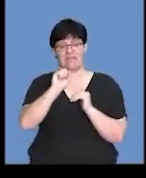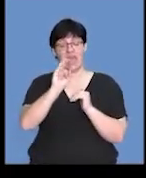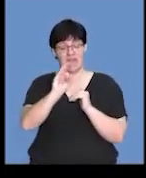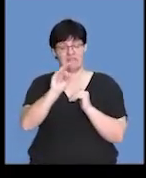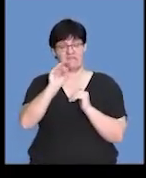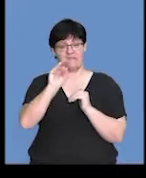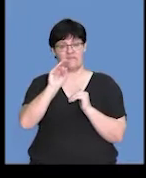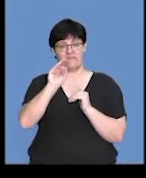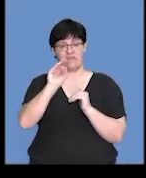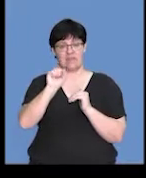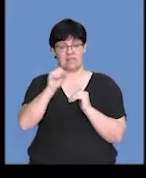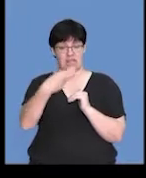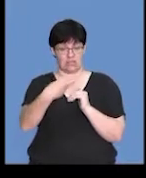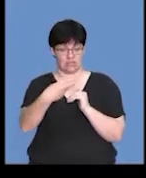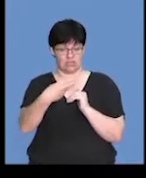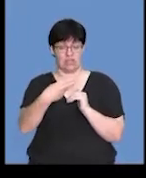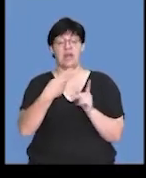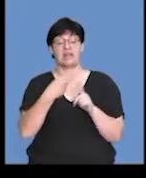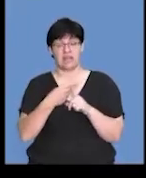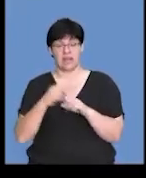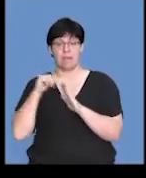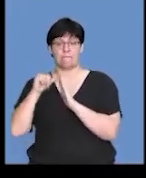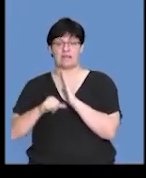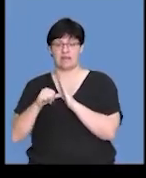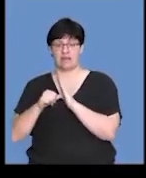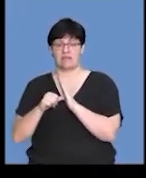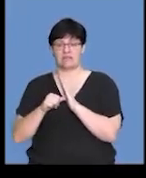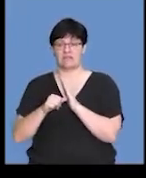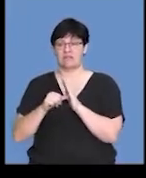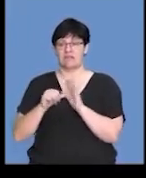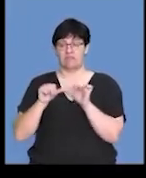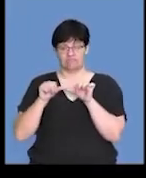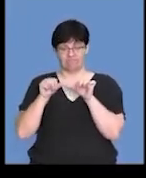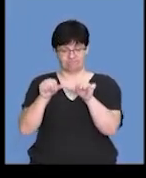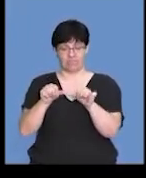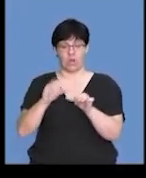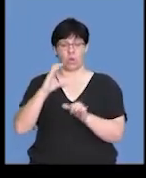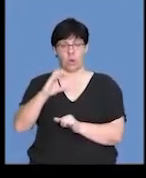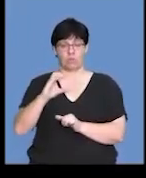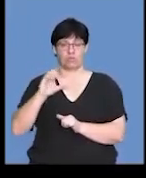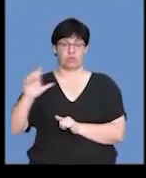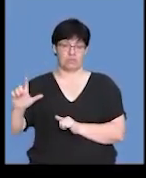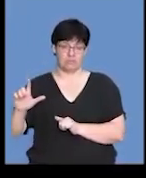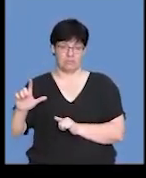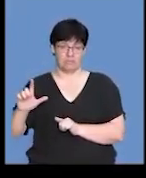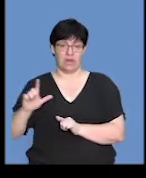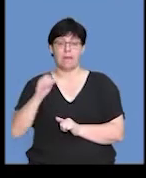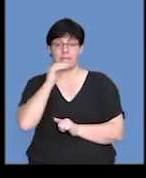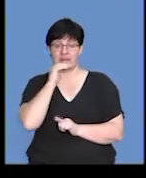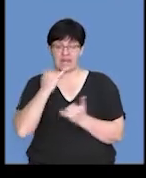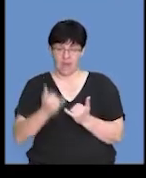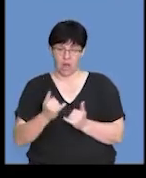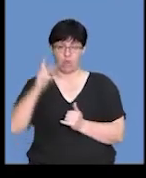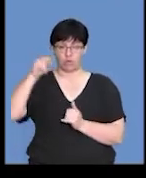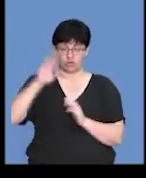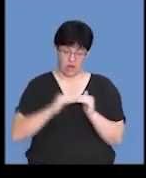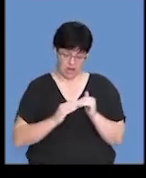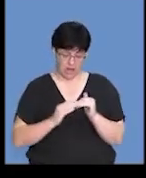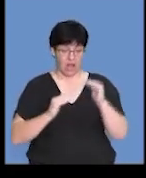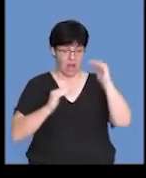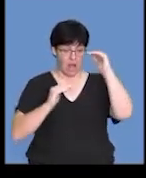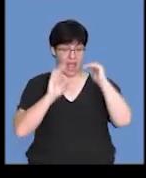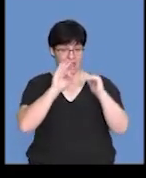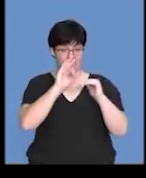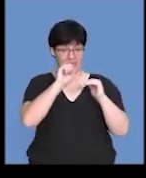And we have the maintenance of the corpus luteum, which causes an increase in the progesterone levels.